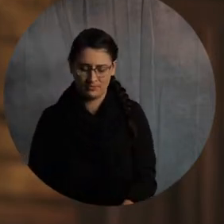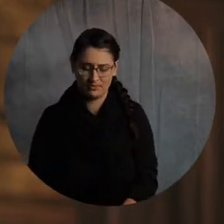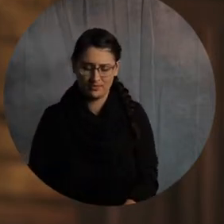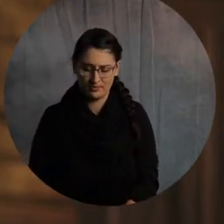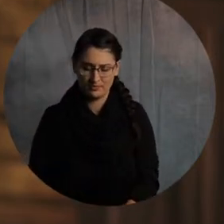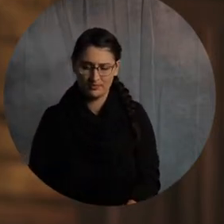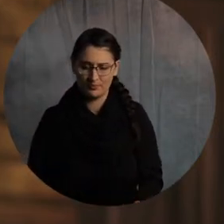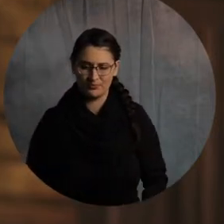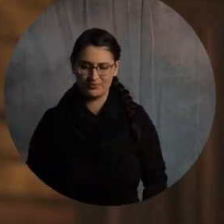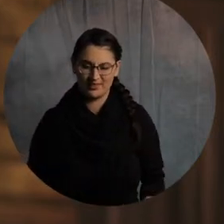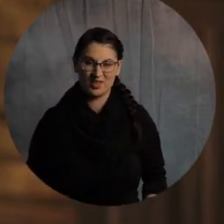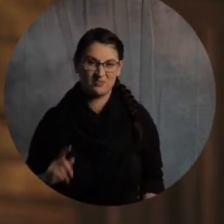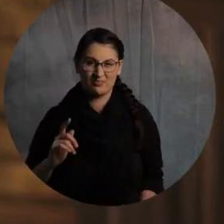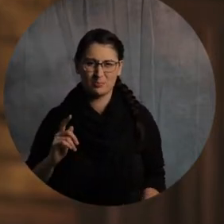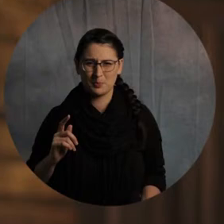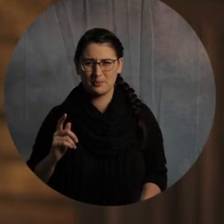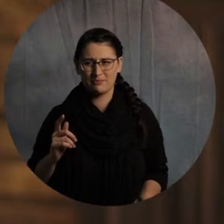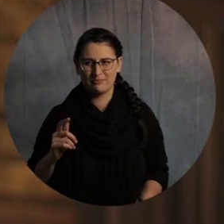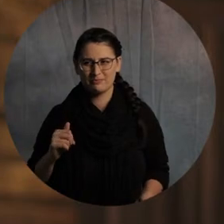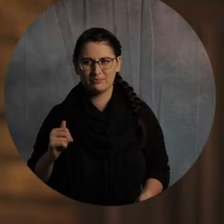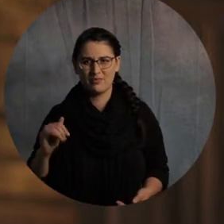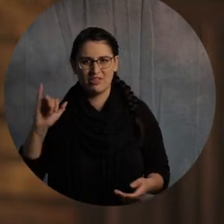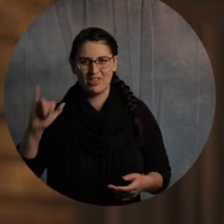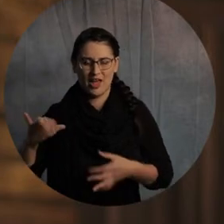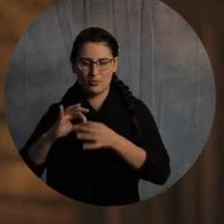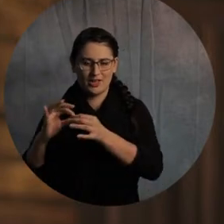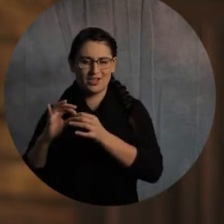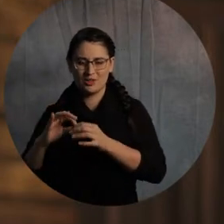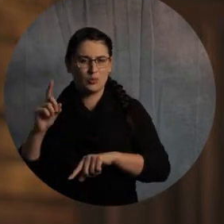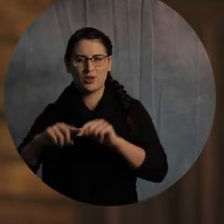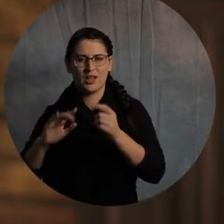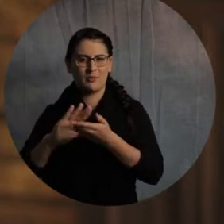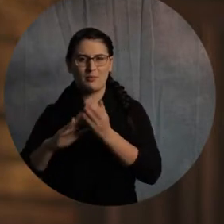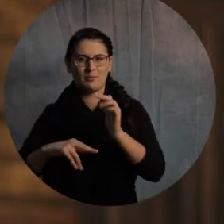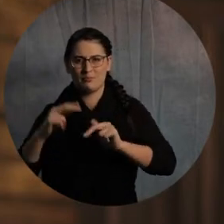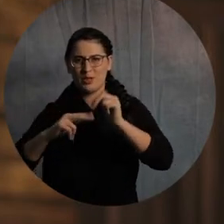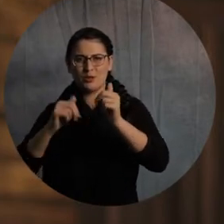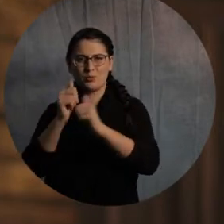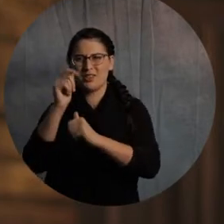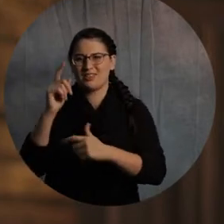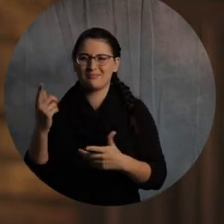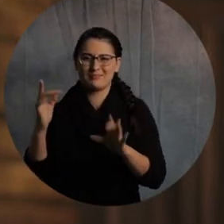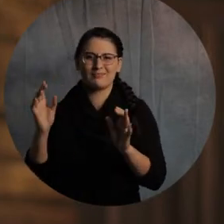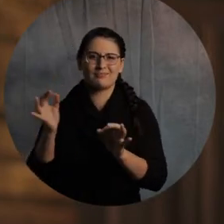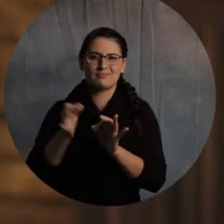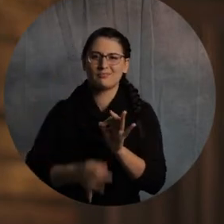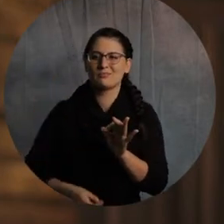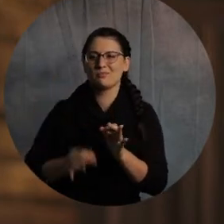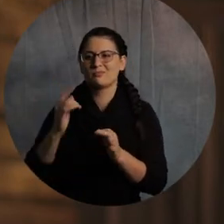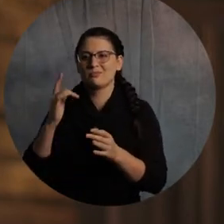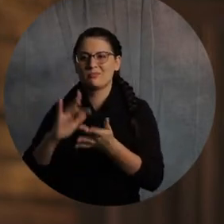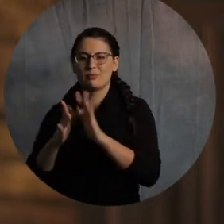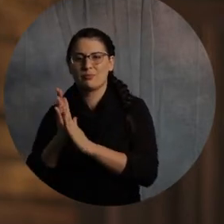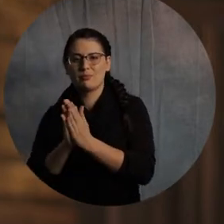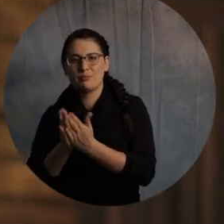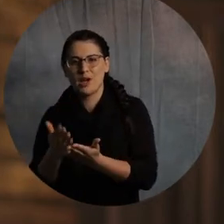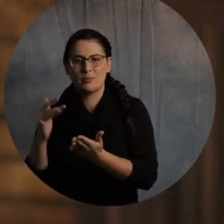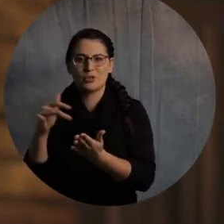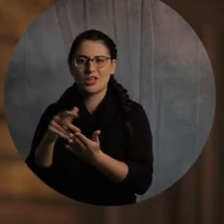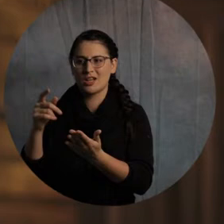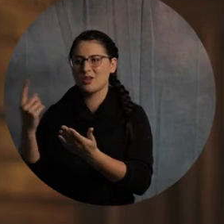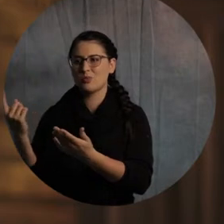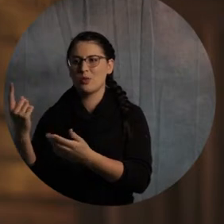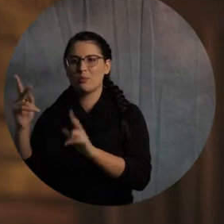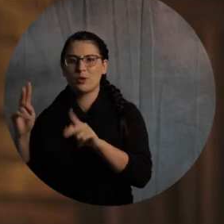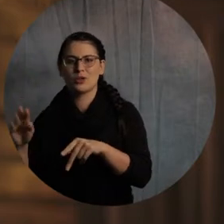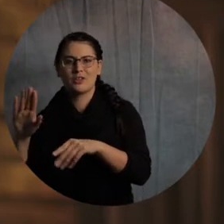led a Bible study in somebody's house. You what mean? There was something more than he just led a Bible study in somebody's house and taught something